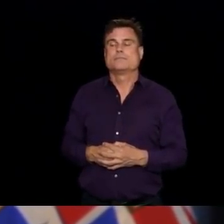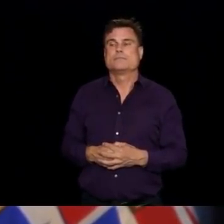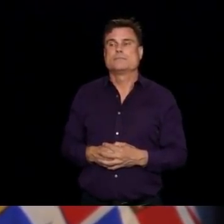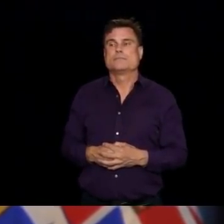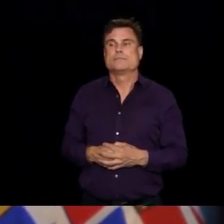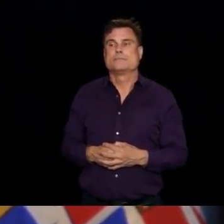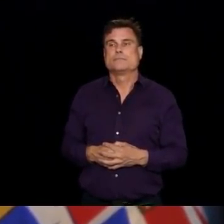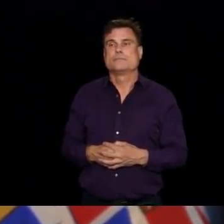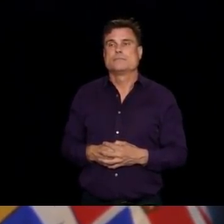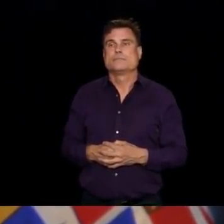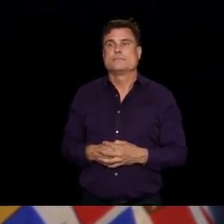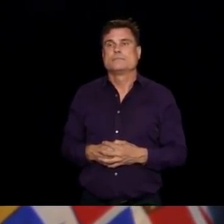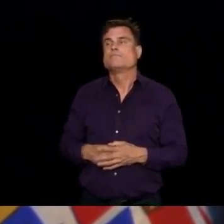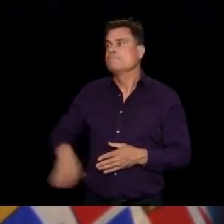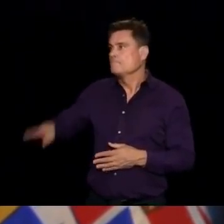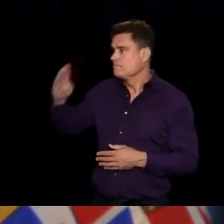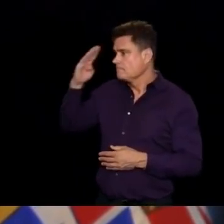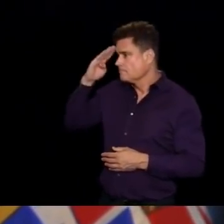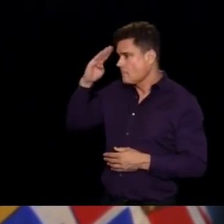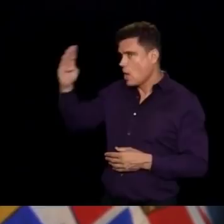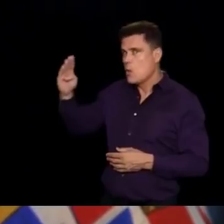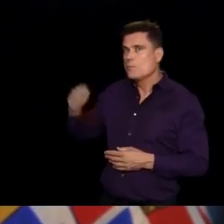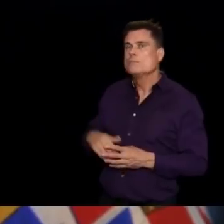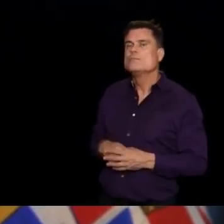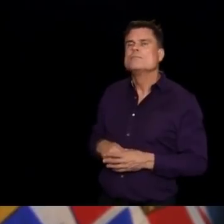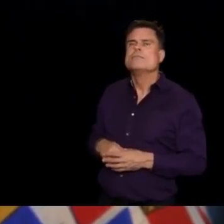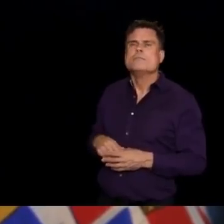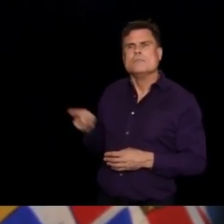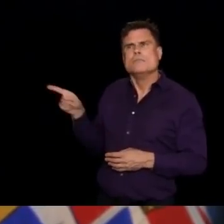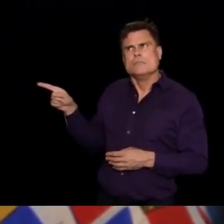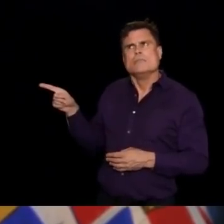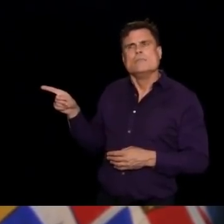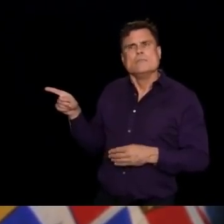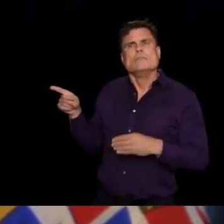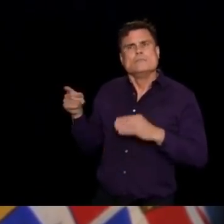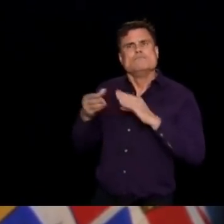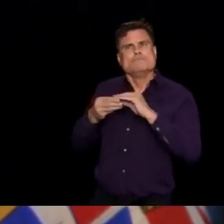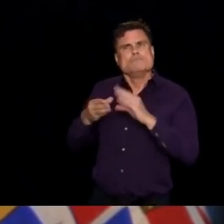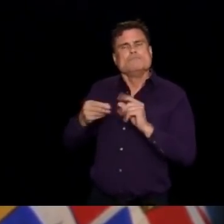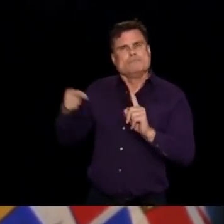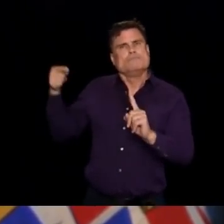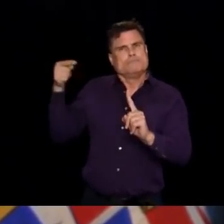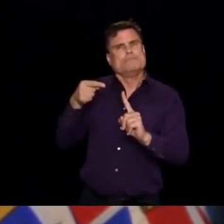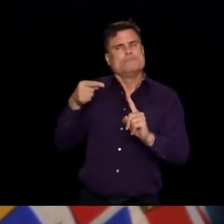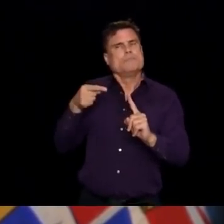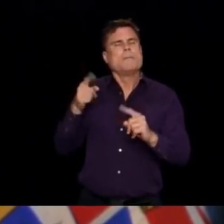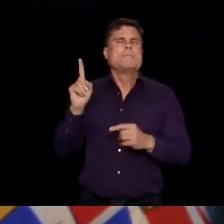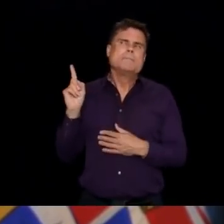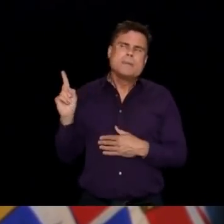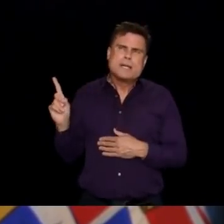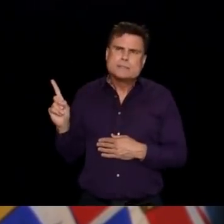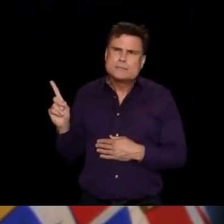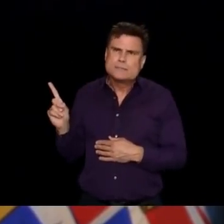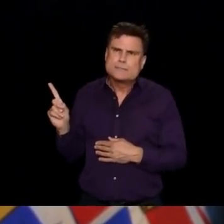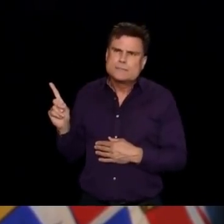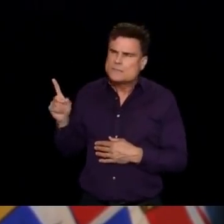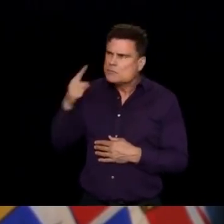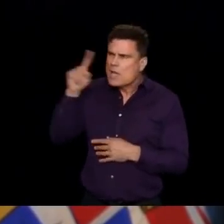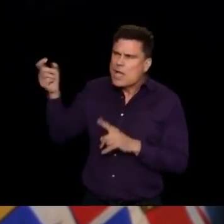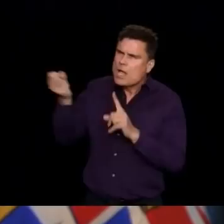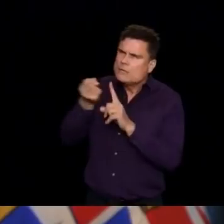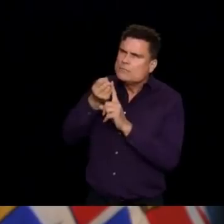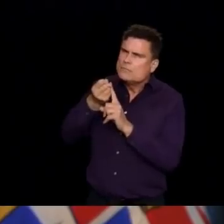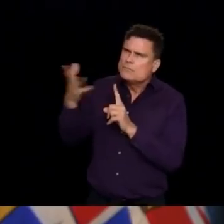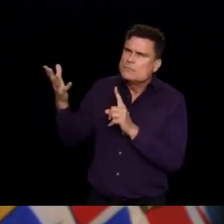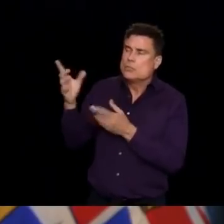Hi, everyone. I know you touched on this a bit during your opening statement, but for Dr. Henry, how concerned are